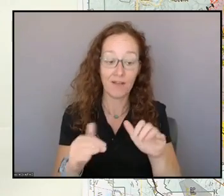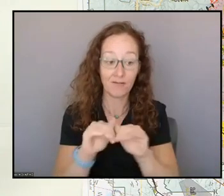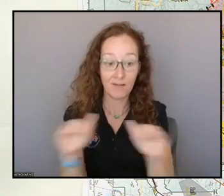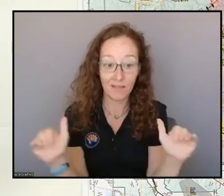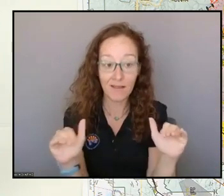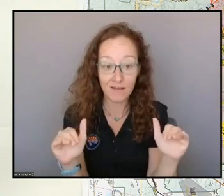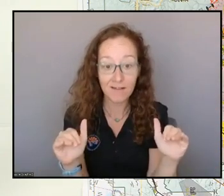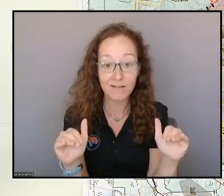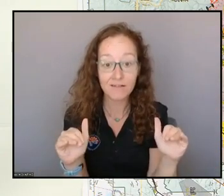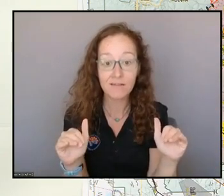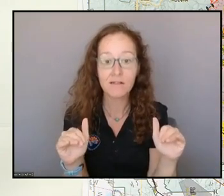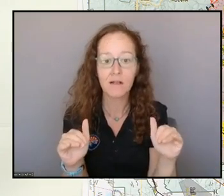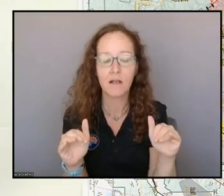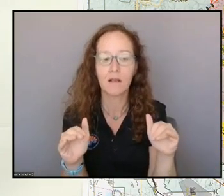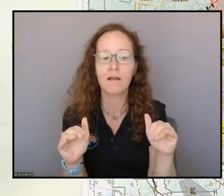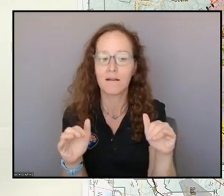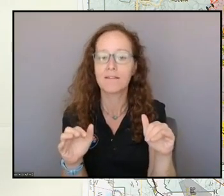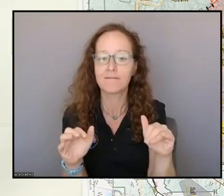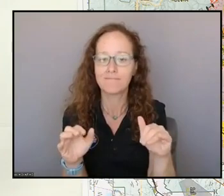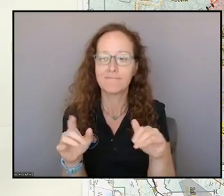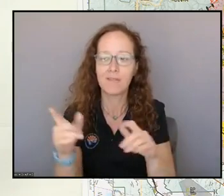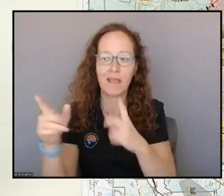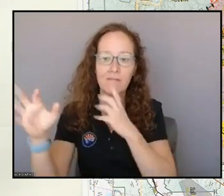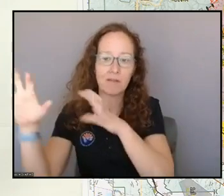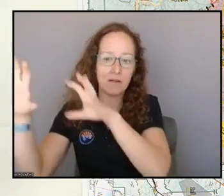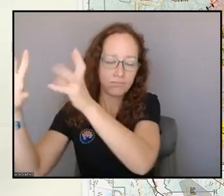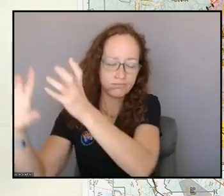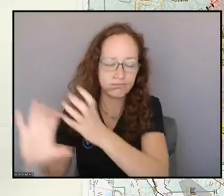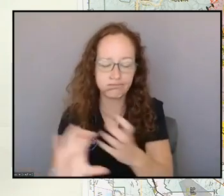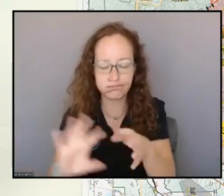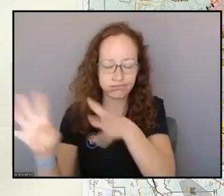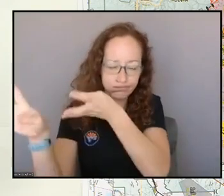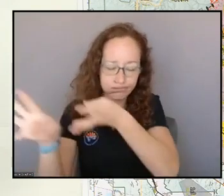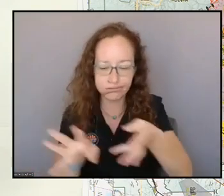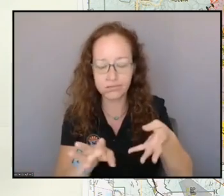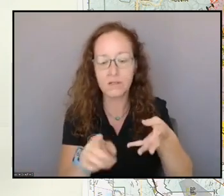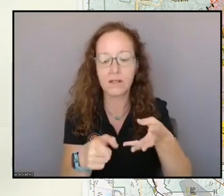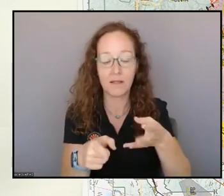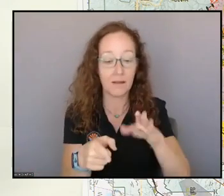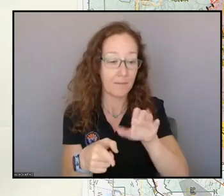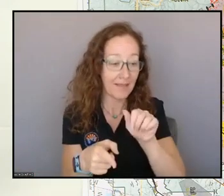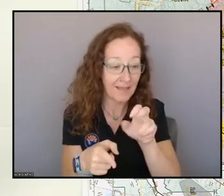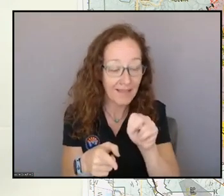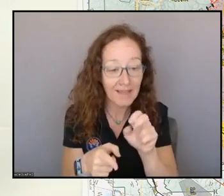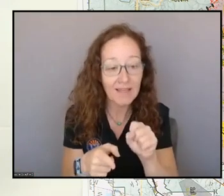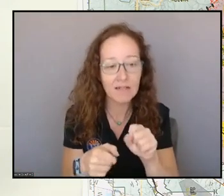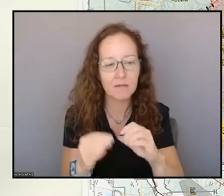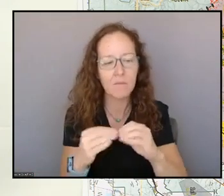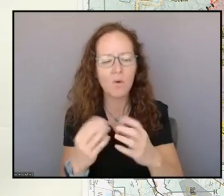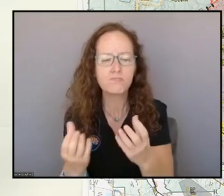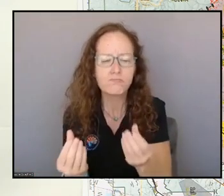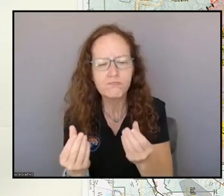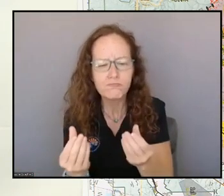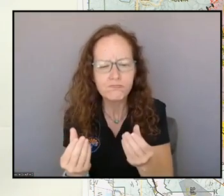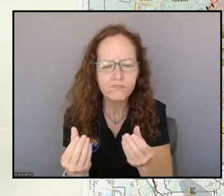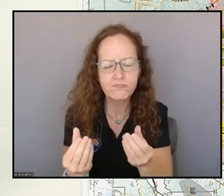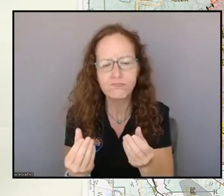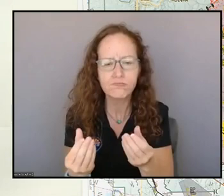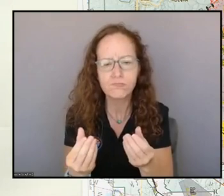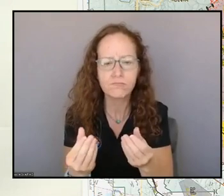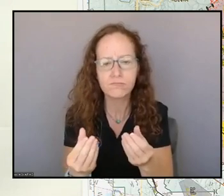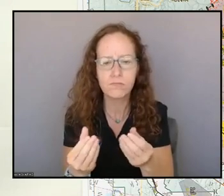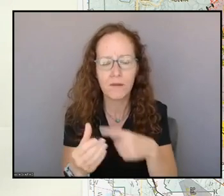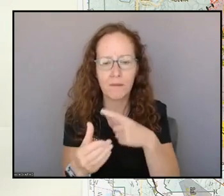500 millibar layer is those beans, so it's a little bit sturdier. It can knock that moisture around down at that 700